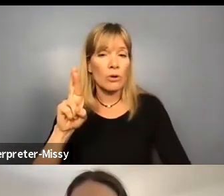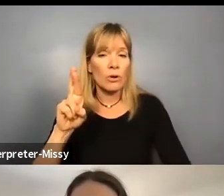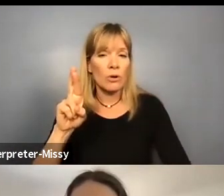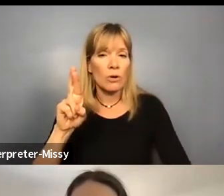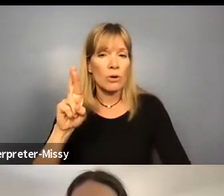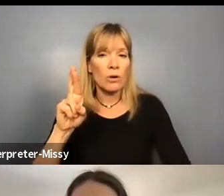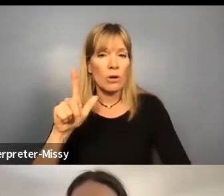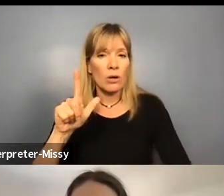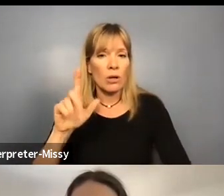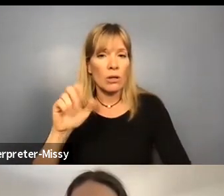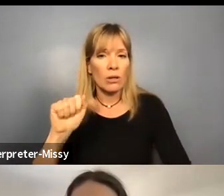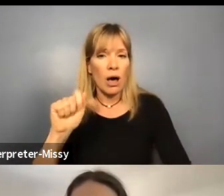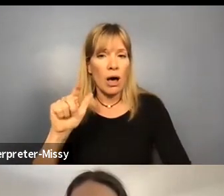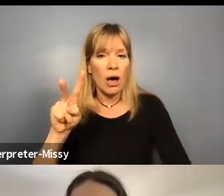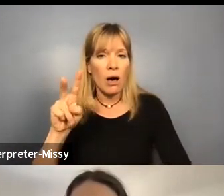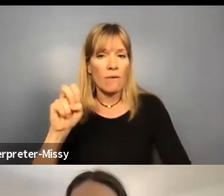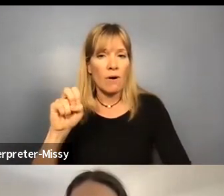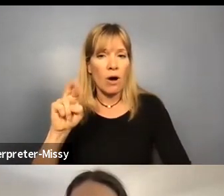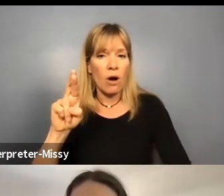Lavarada.